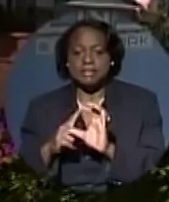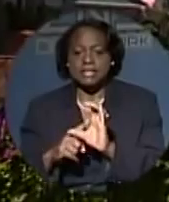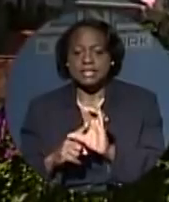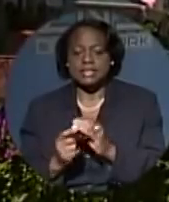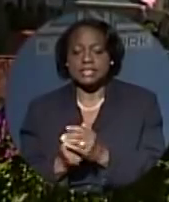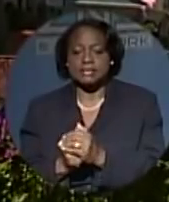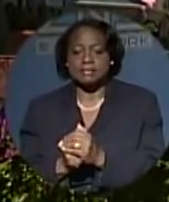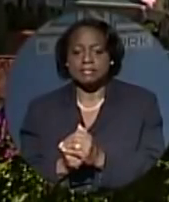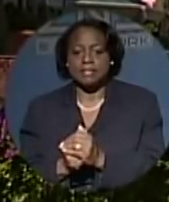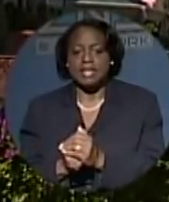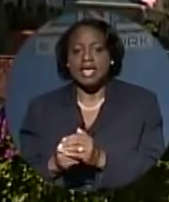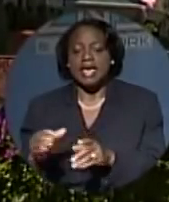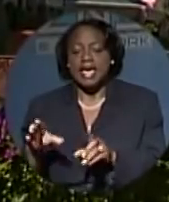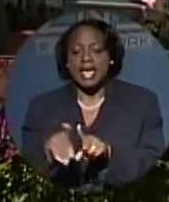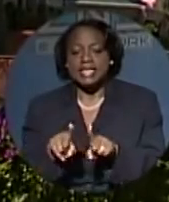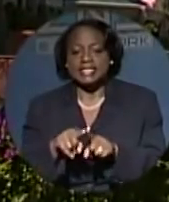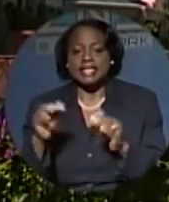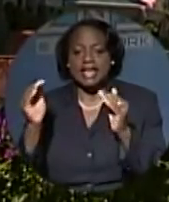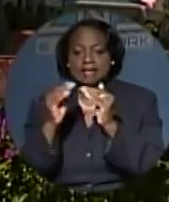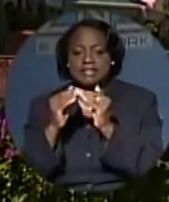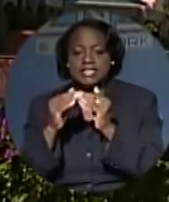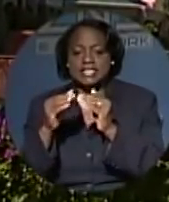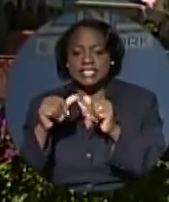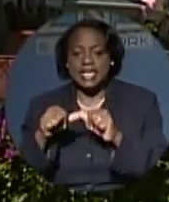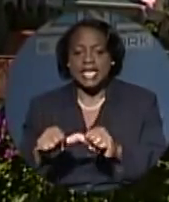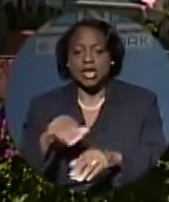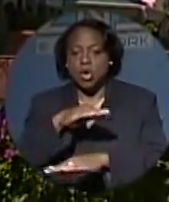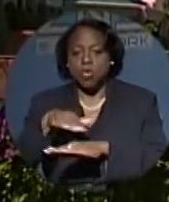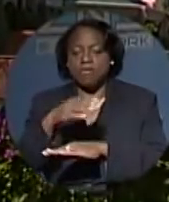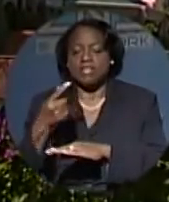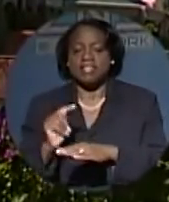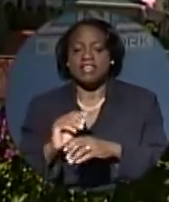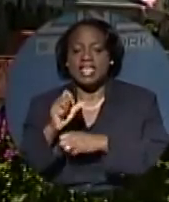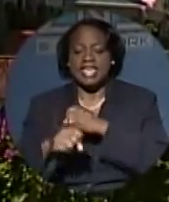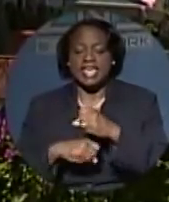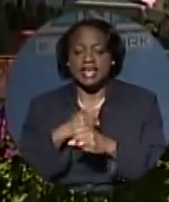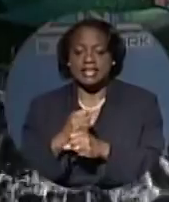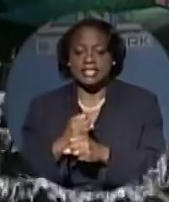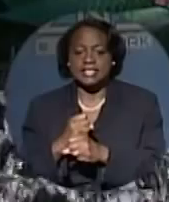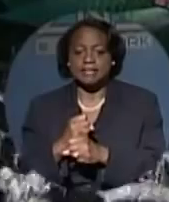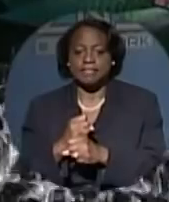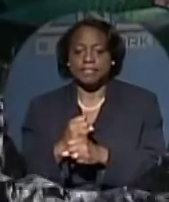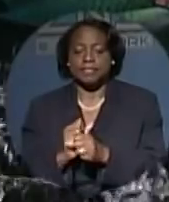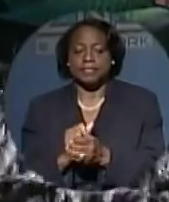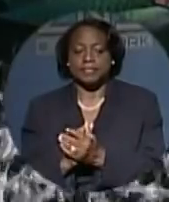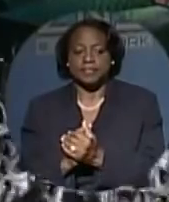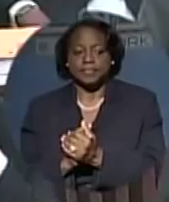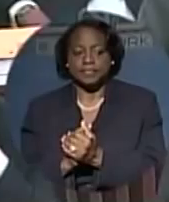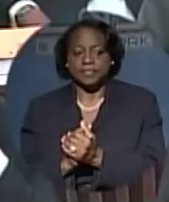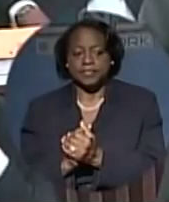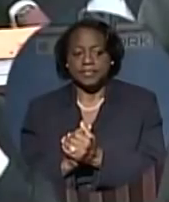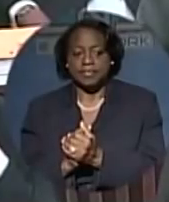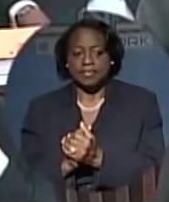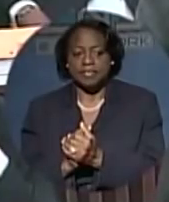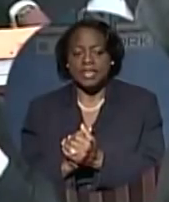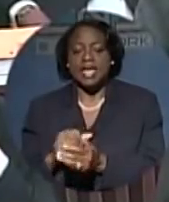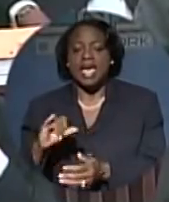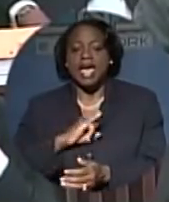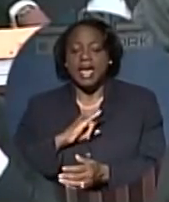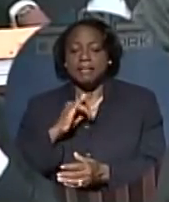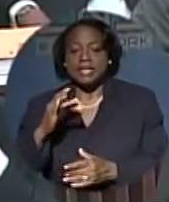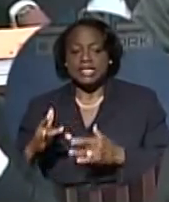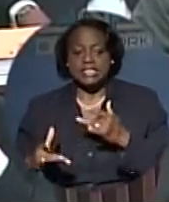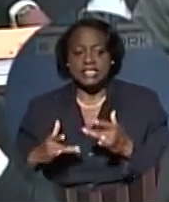resort at levels sustained over the years, a source of concern for West End and Bimini MP Obi Walshkamp. I'm concerned